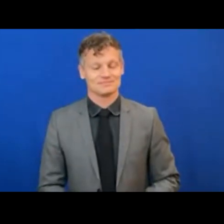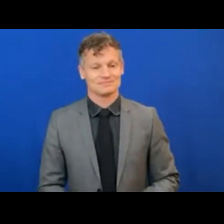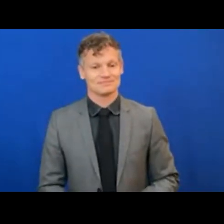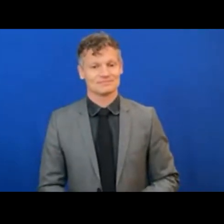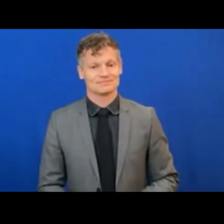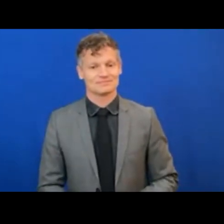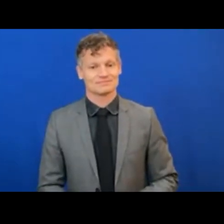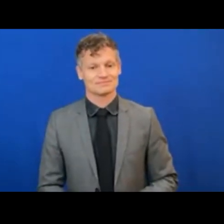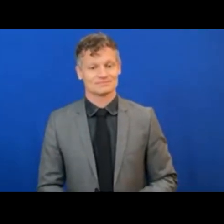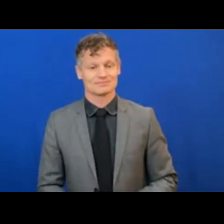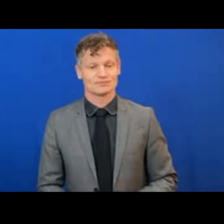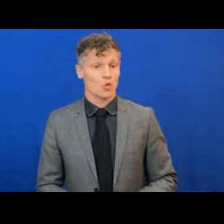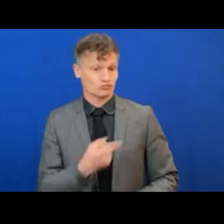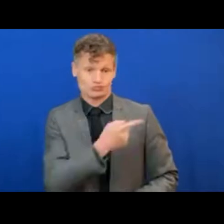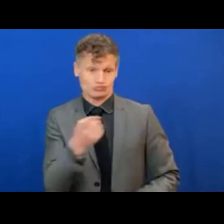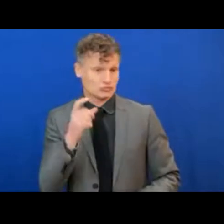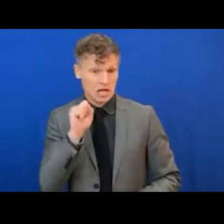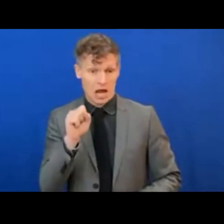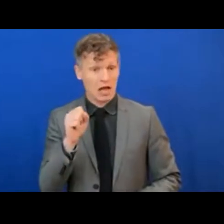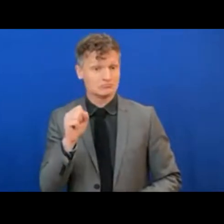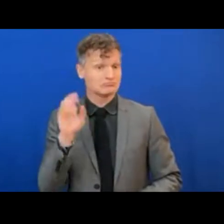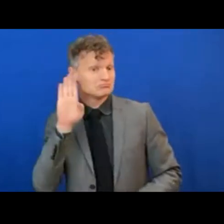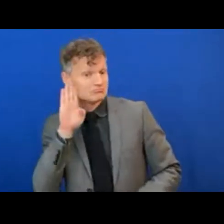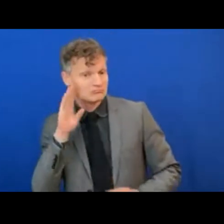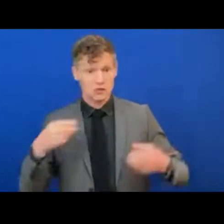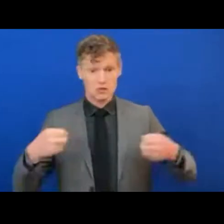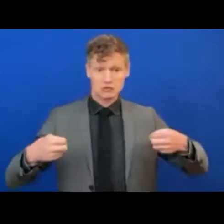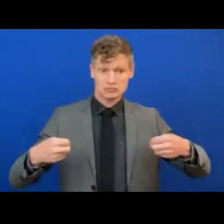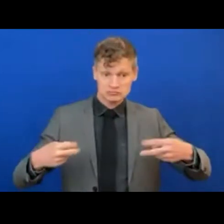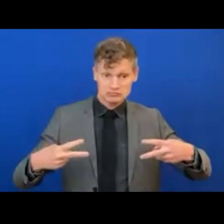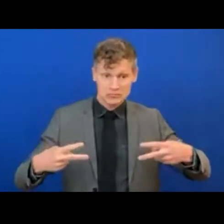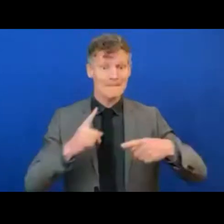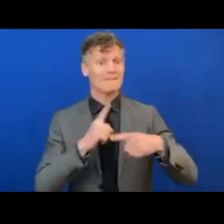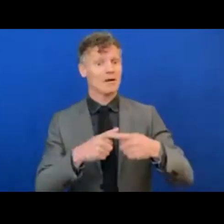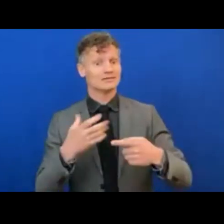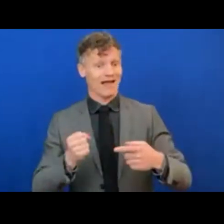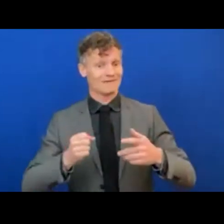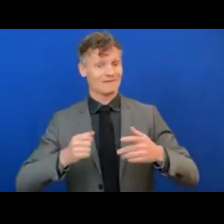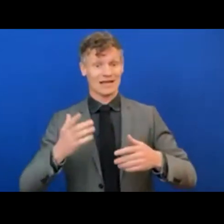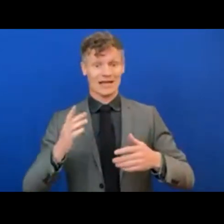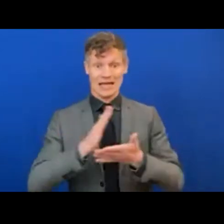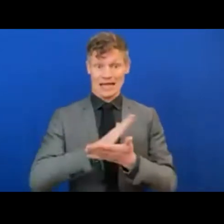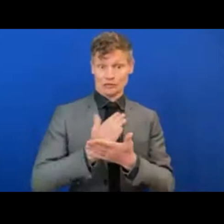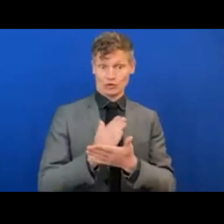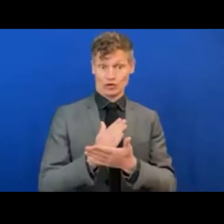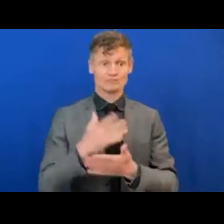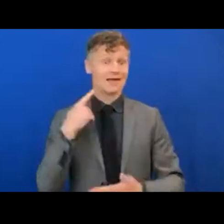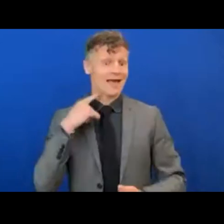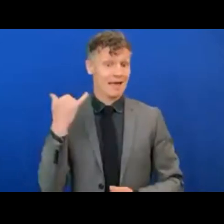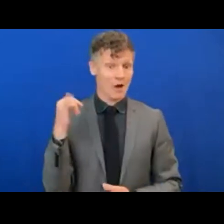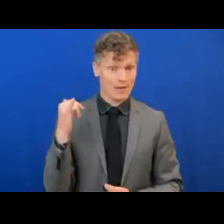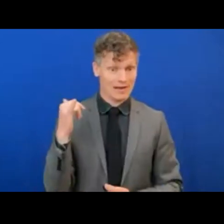that if you'd like to. We also will be providing interpretation in Arabic, English, French,